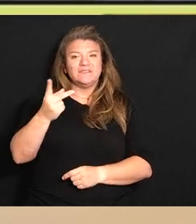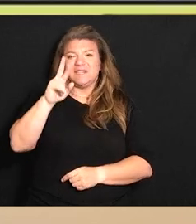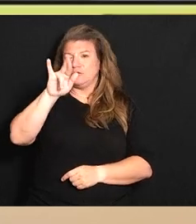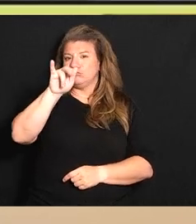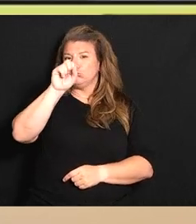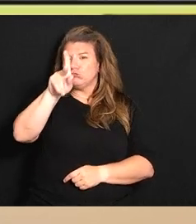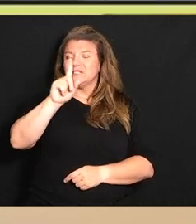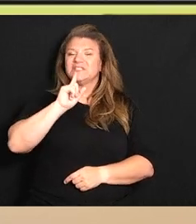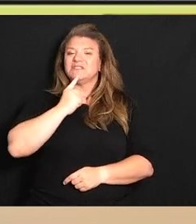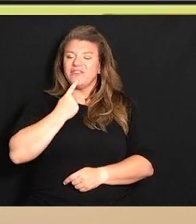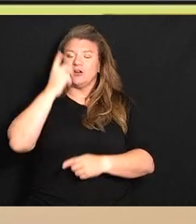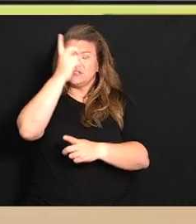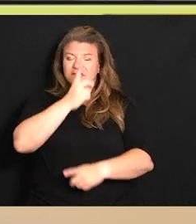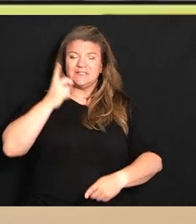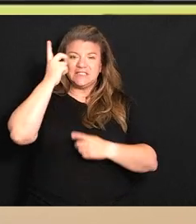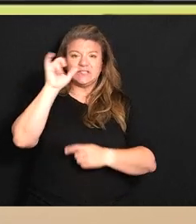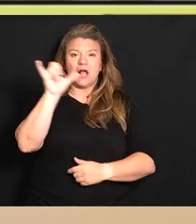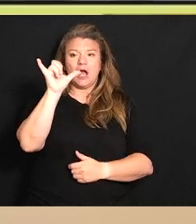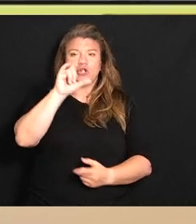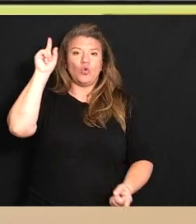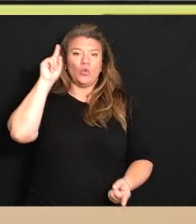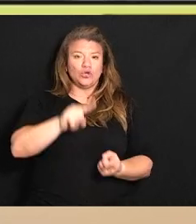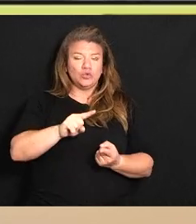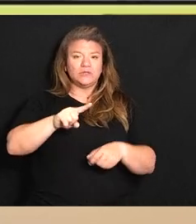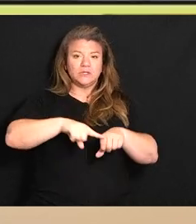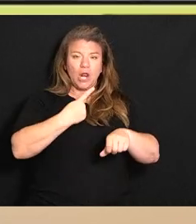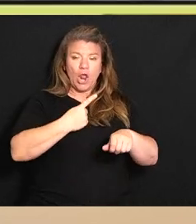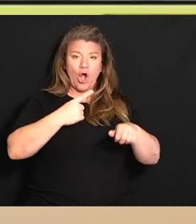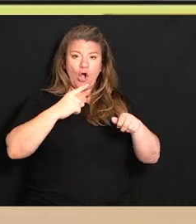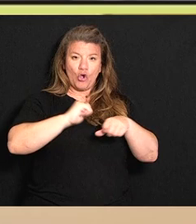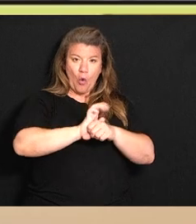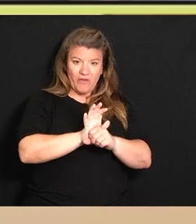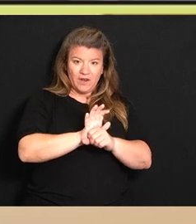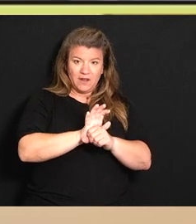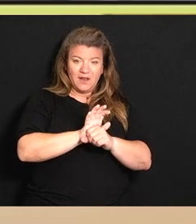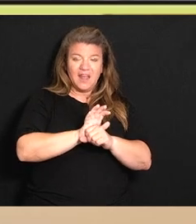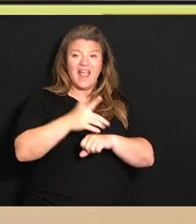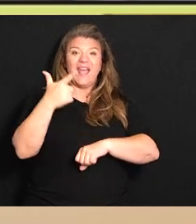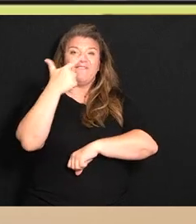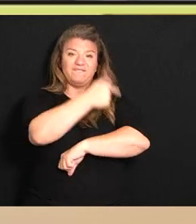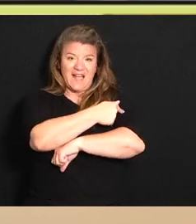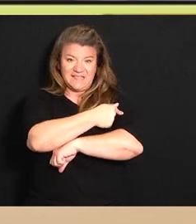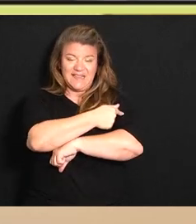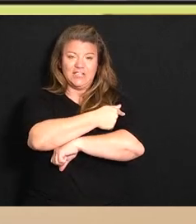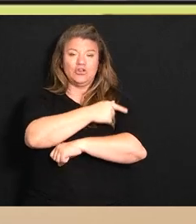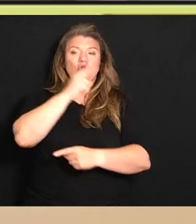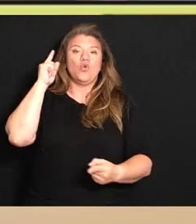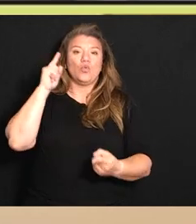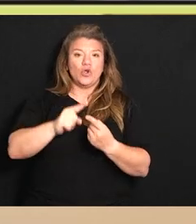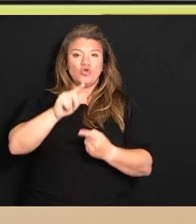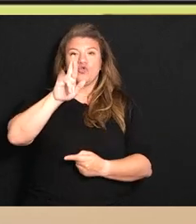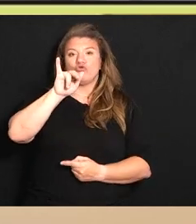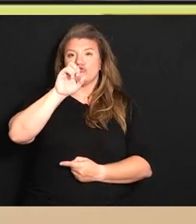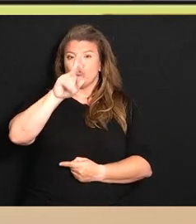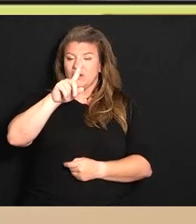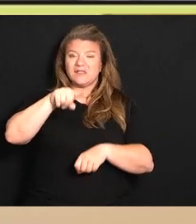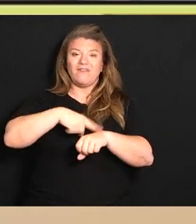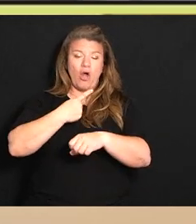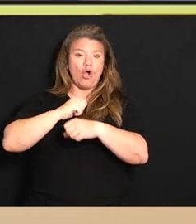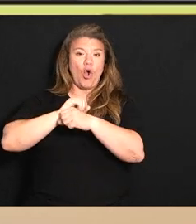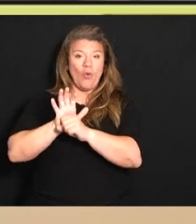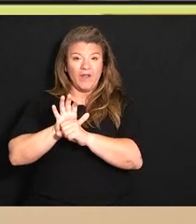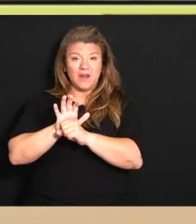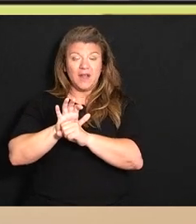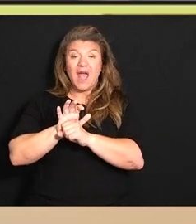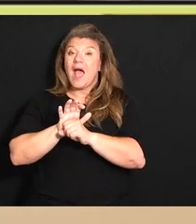disease also reduces the risk of long COVID and vaccinations also reduce the risk of long COVID but